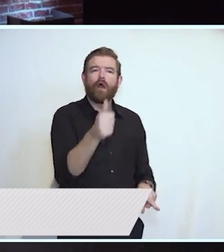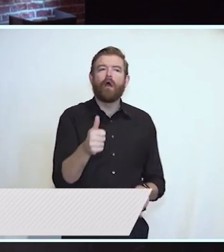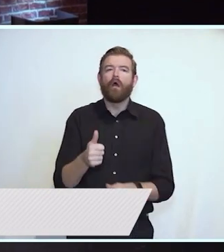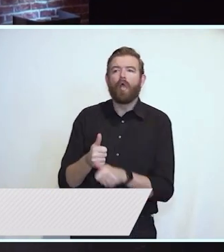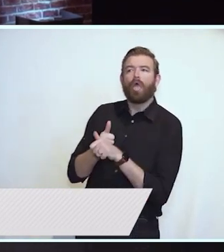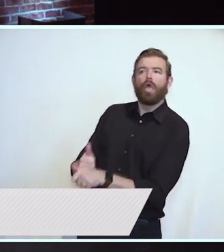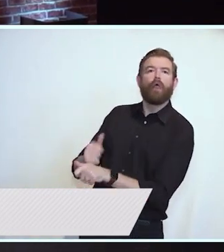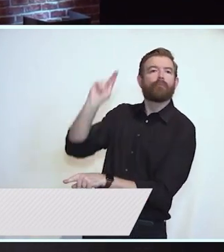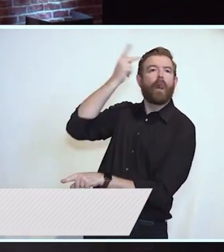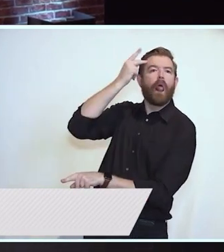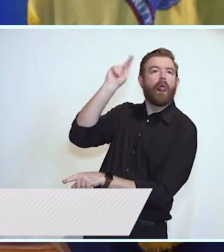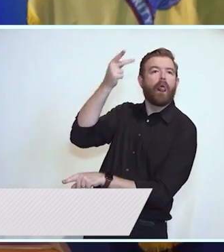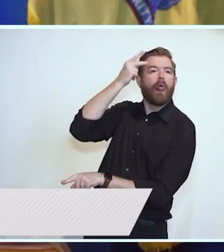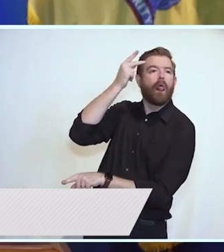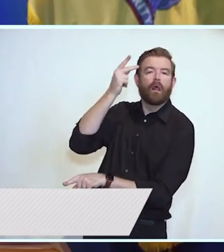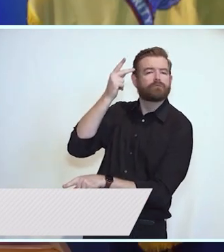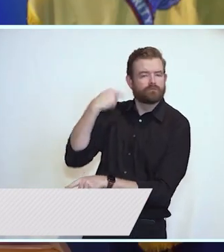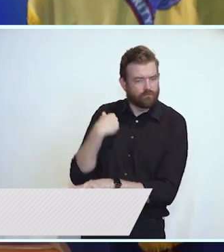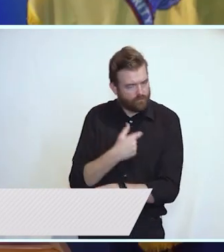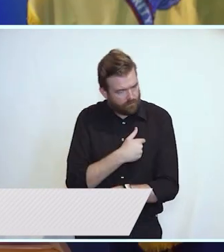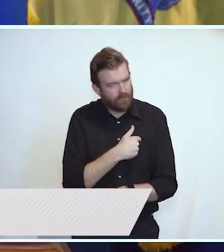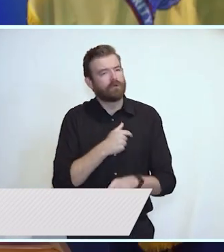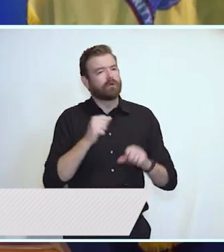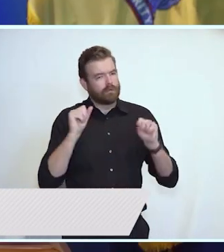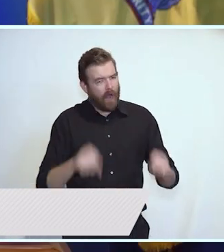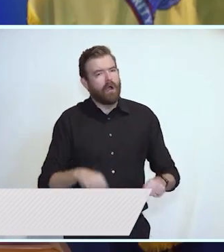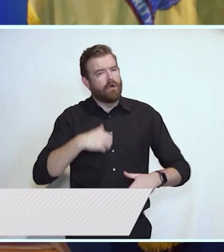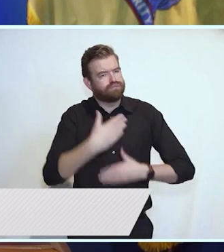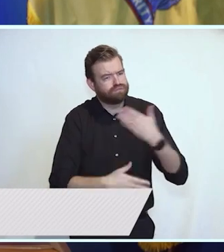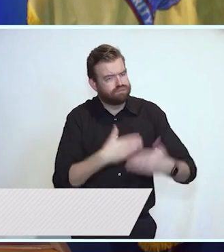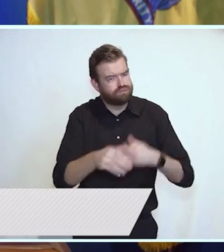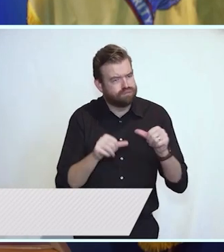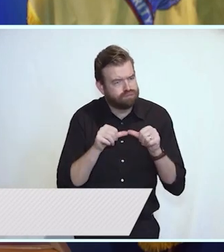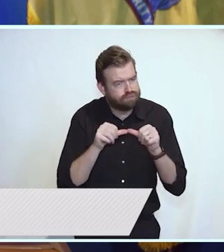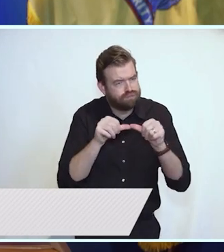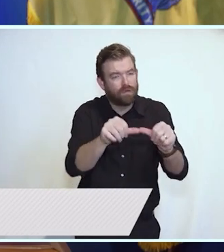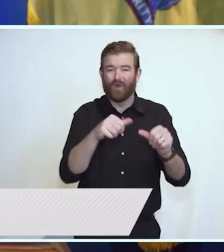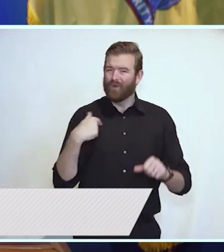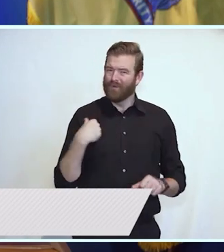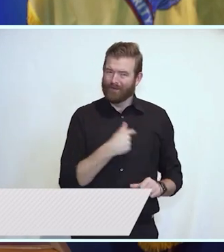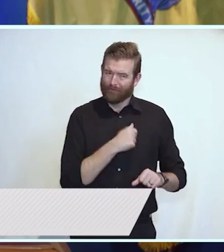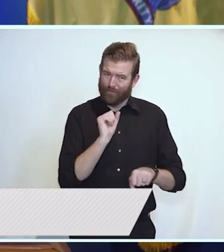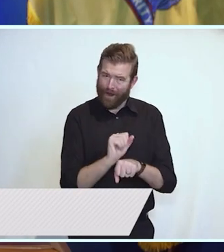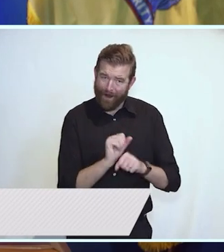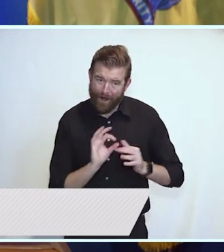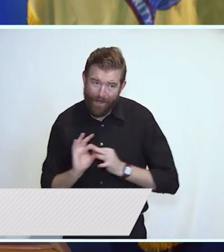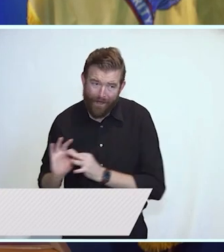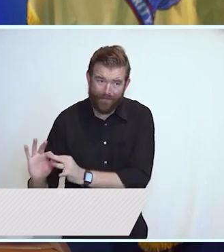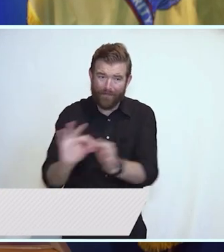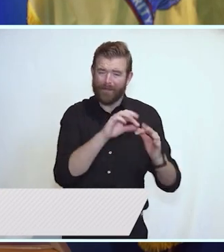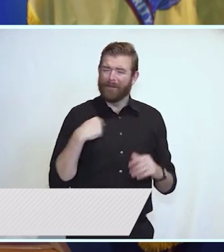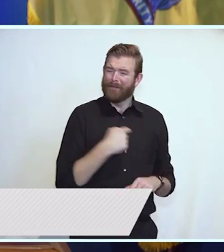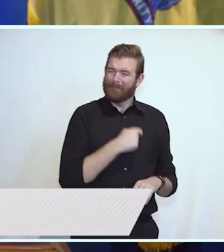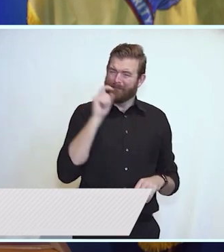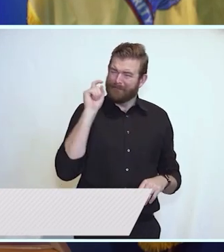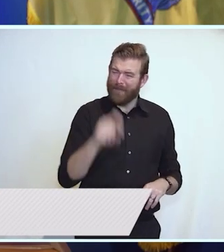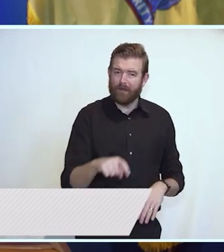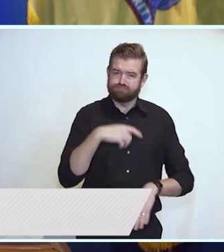we can keep moving forward. We're all in this together and we must keep moving forward together.